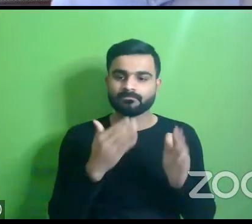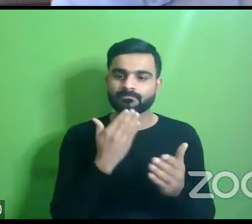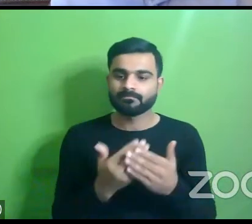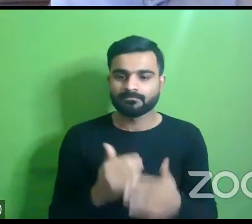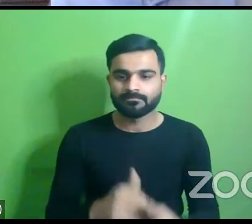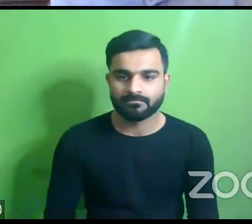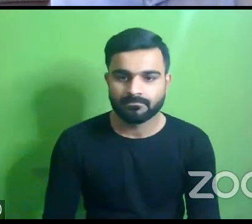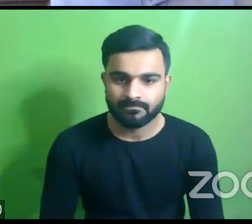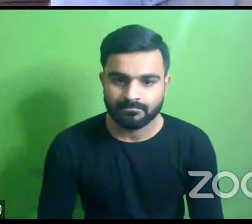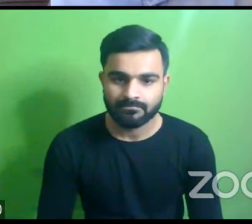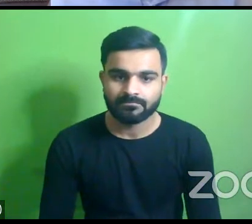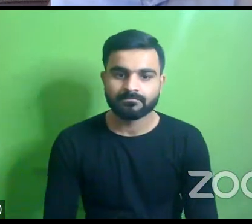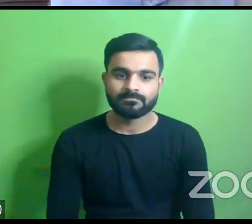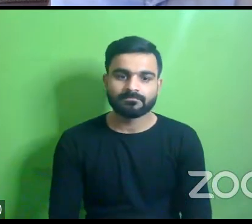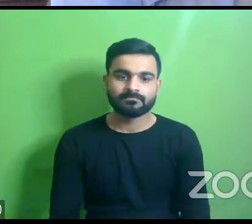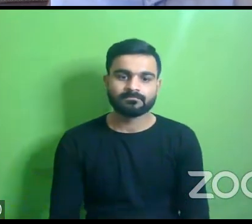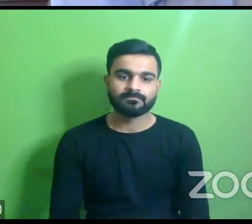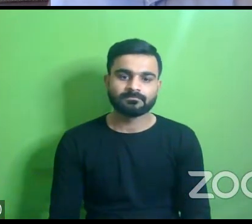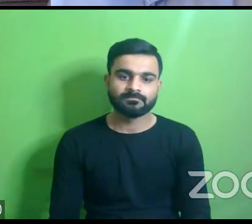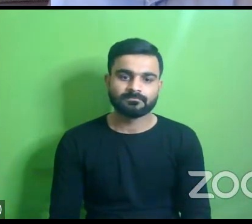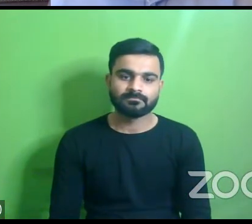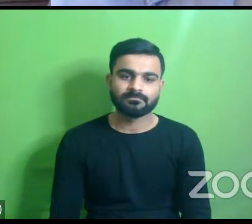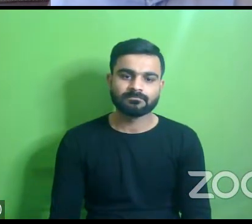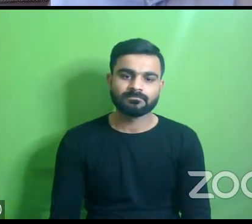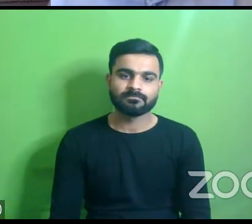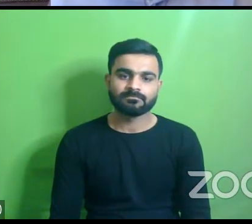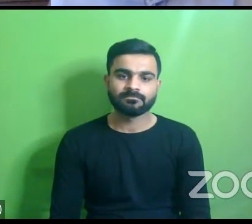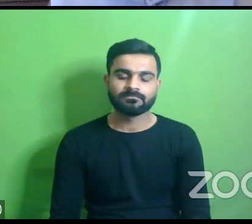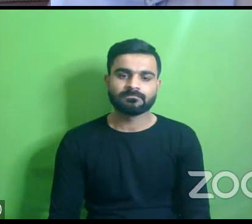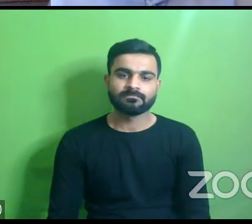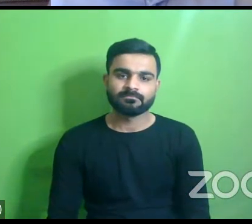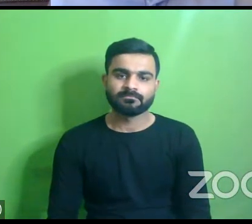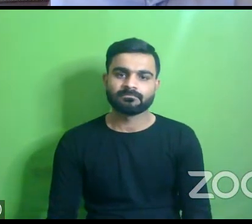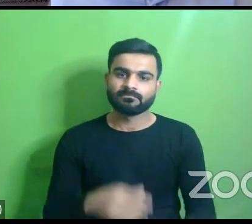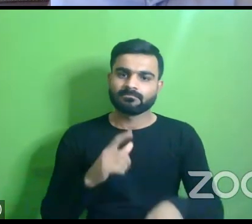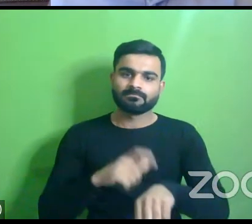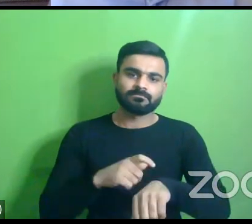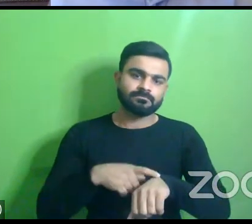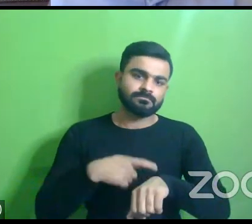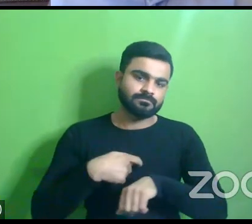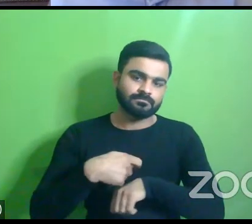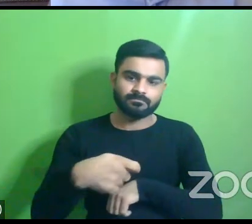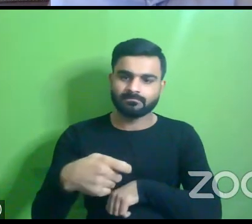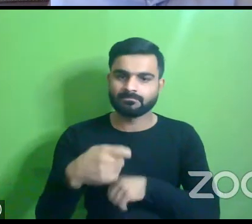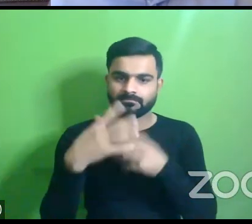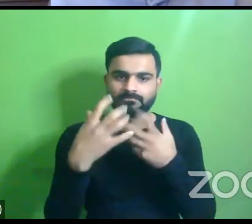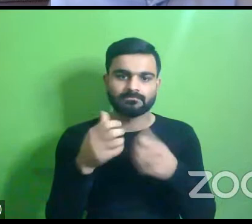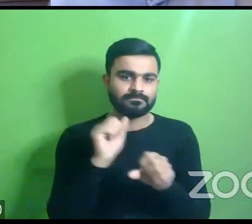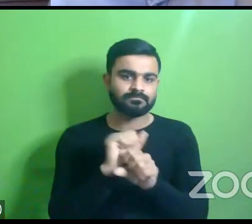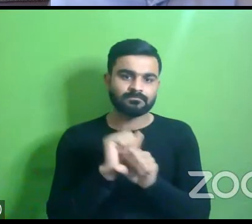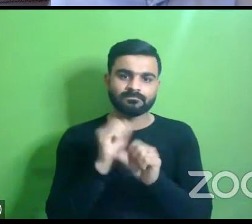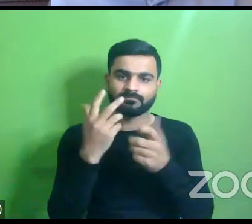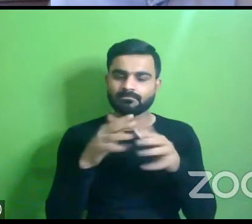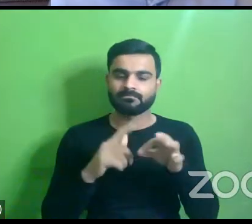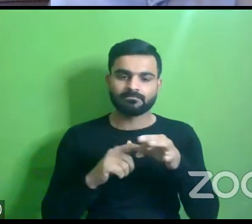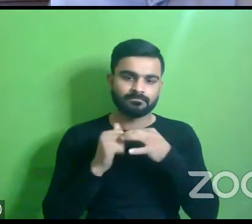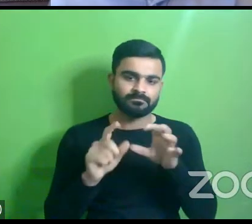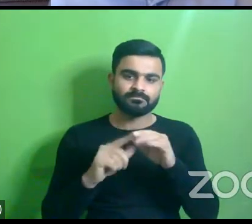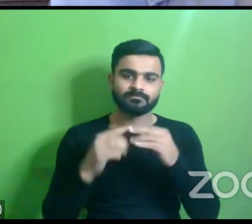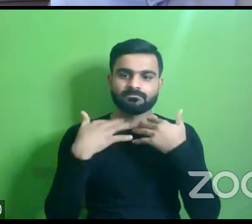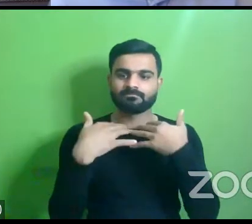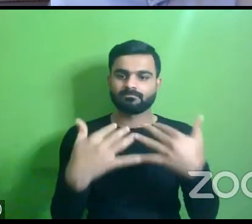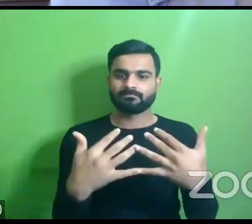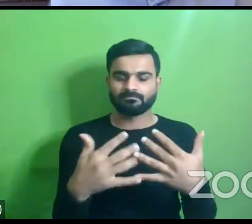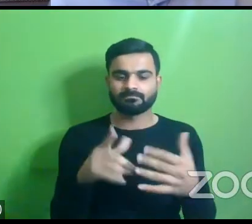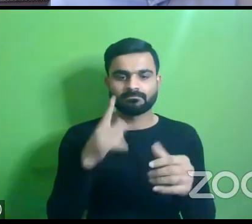thank you thank you so much since we are running short of time we won't be able to take questions from the audience